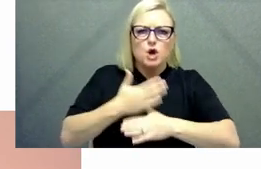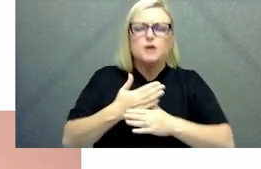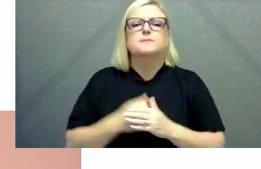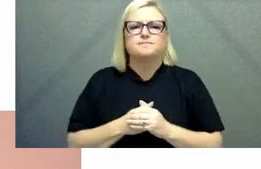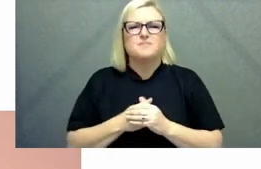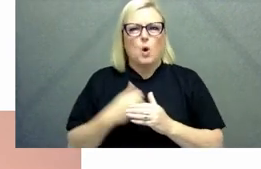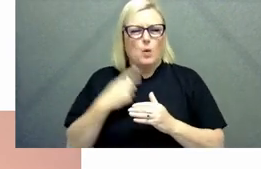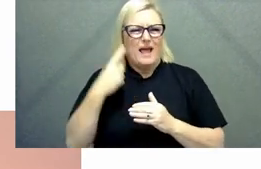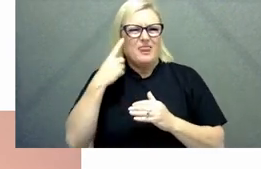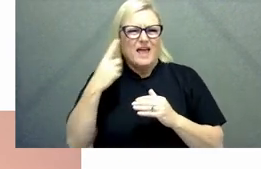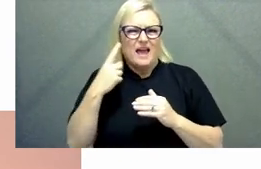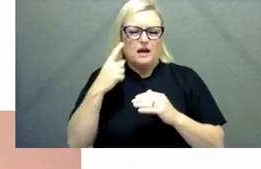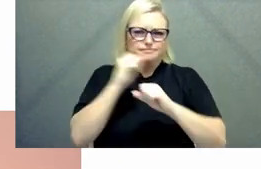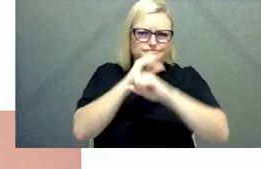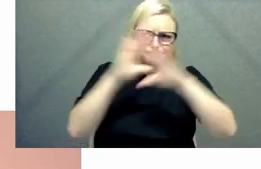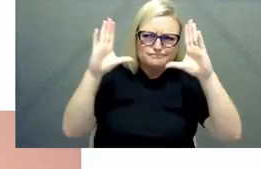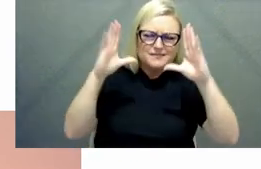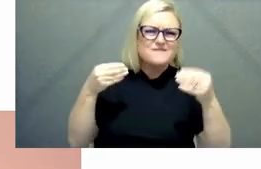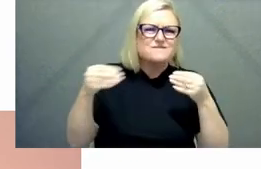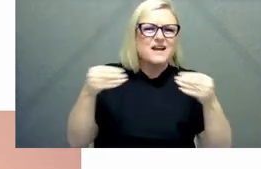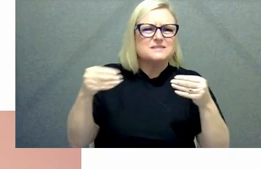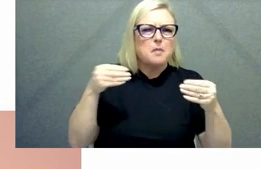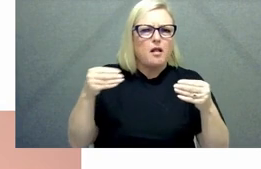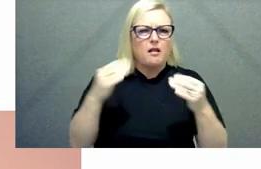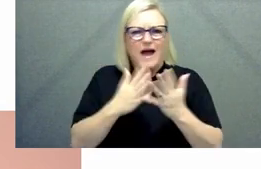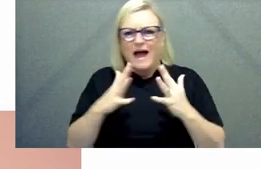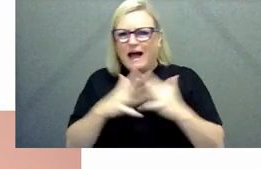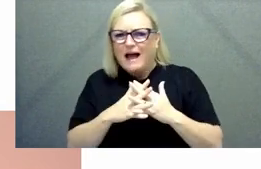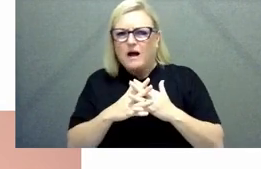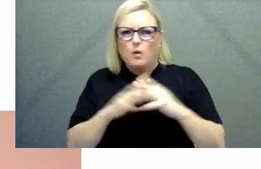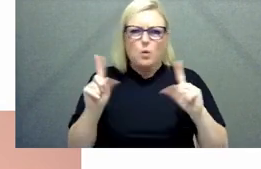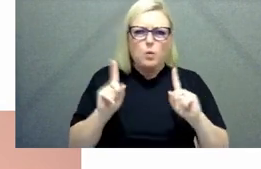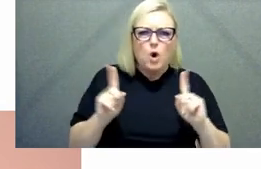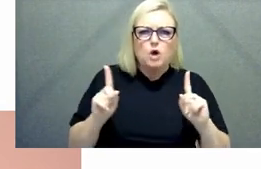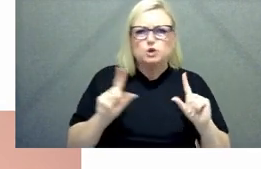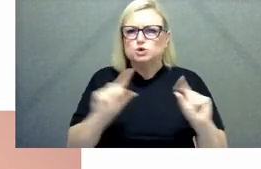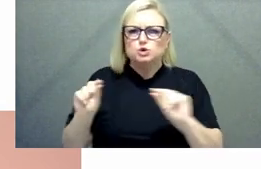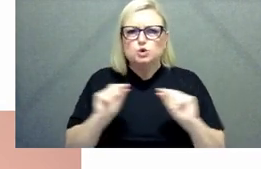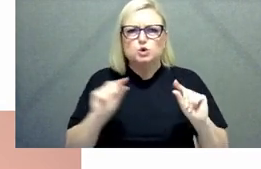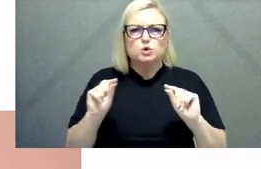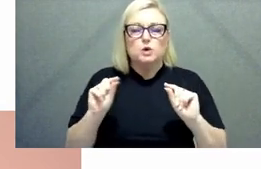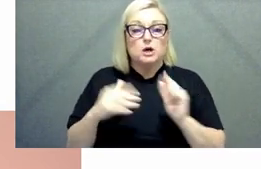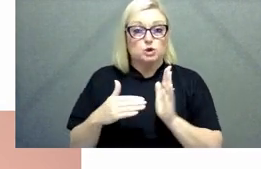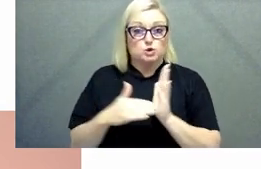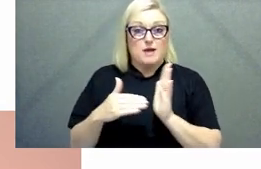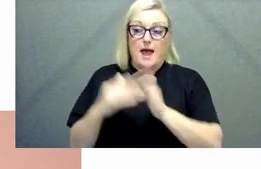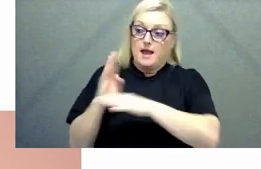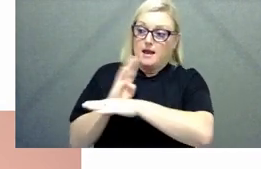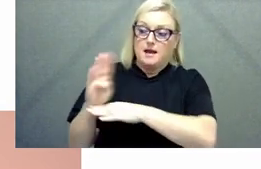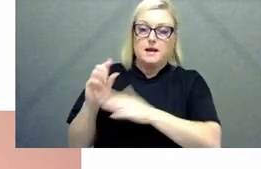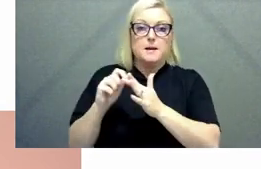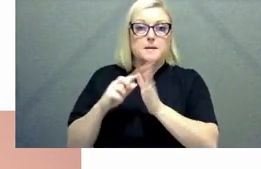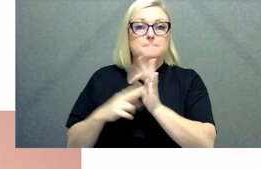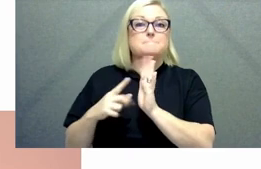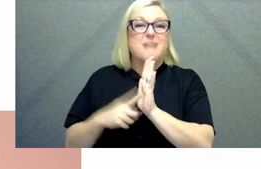can apply all the way across the public service one of the things that i'm sure will come up through the panel discussion is how we think about flexibility in location